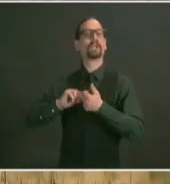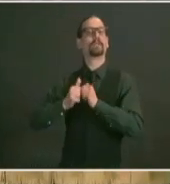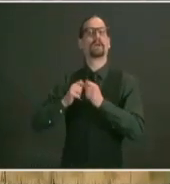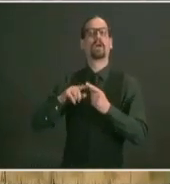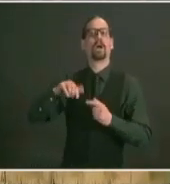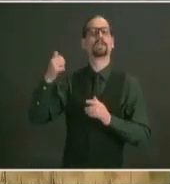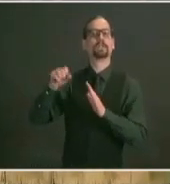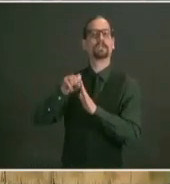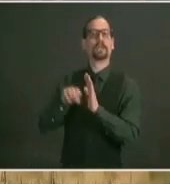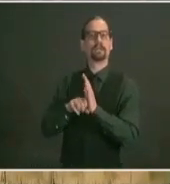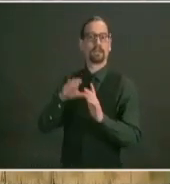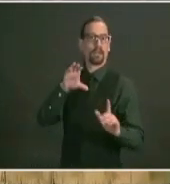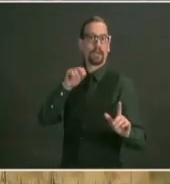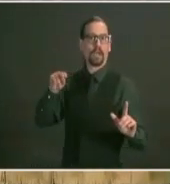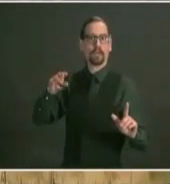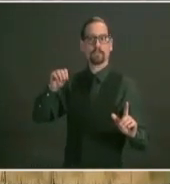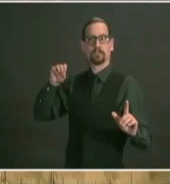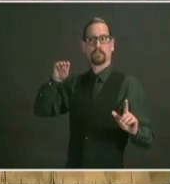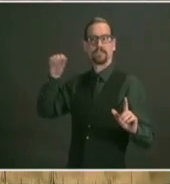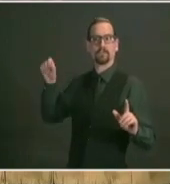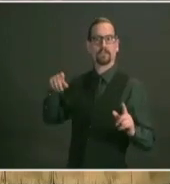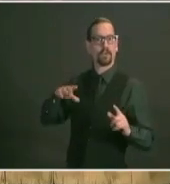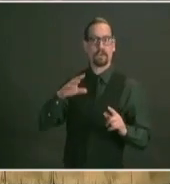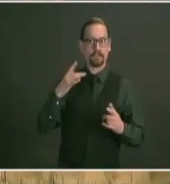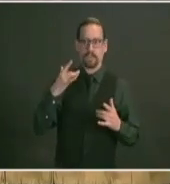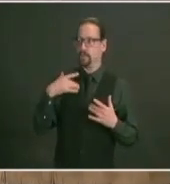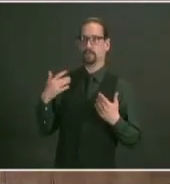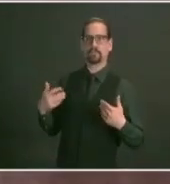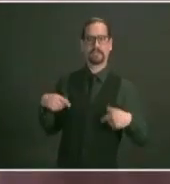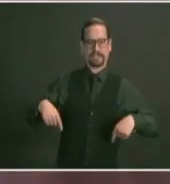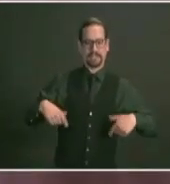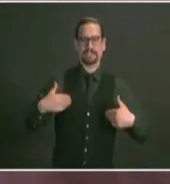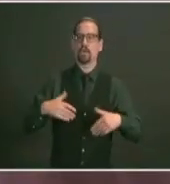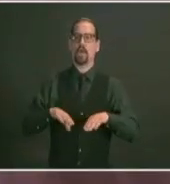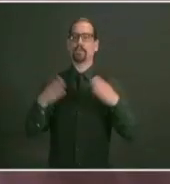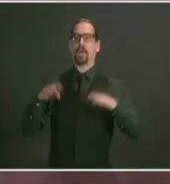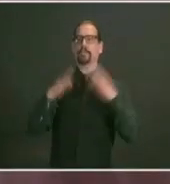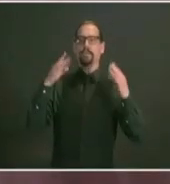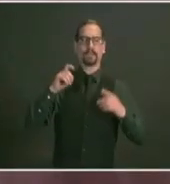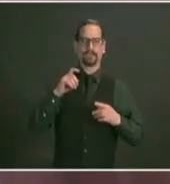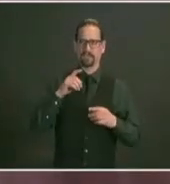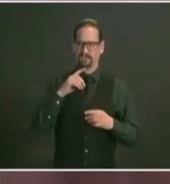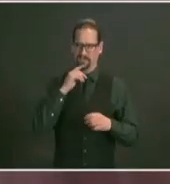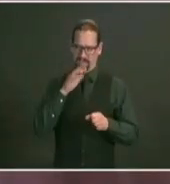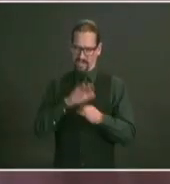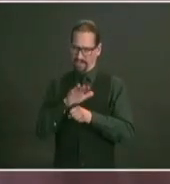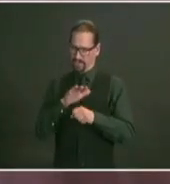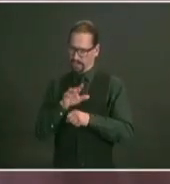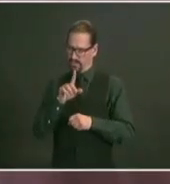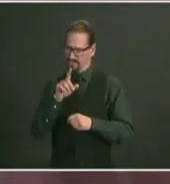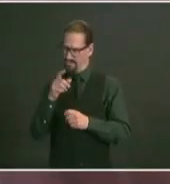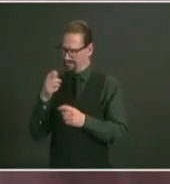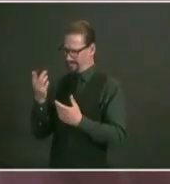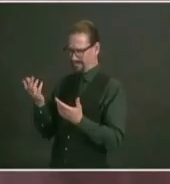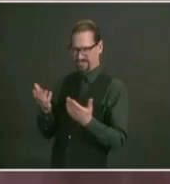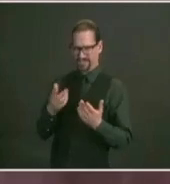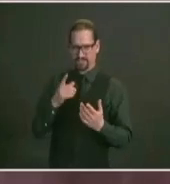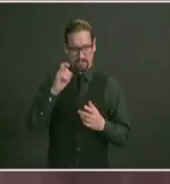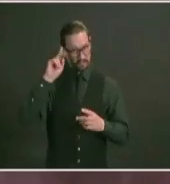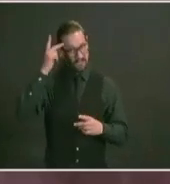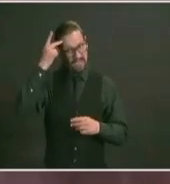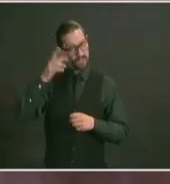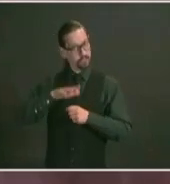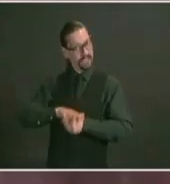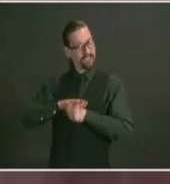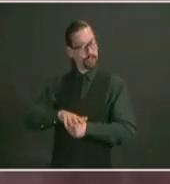by mid-april as well how much of this is political pressure even though knowledge the appointments may not be there to actually do